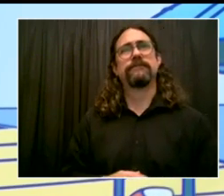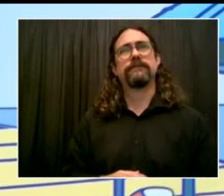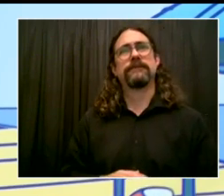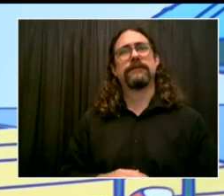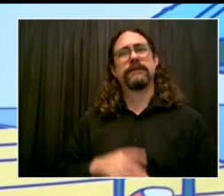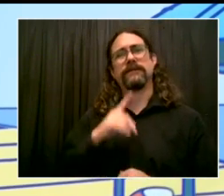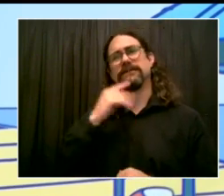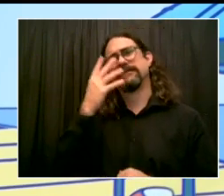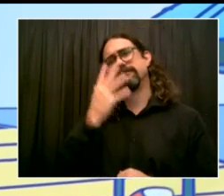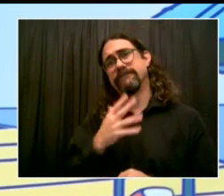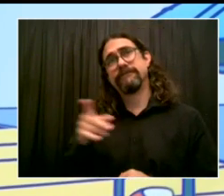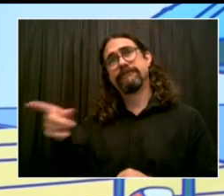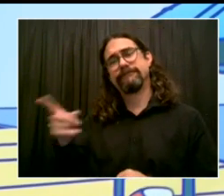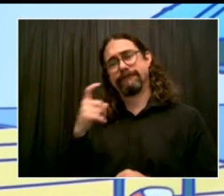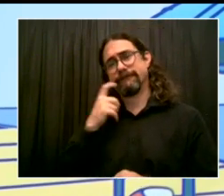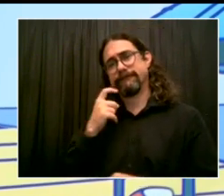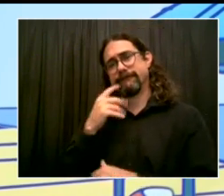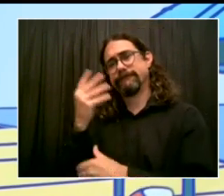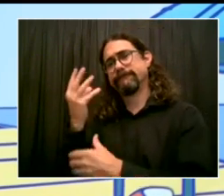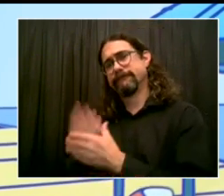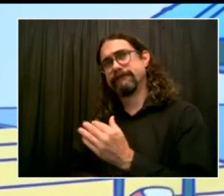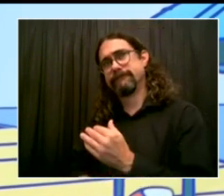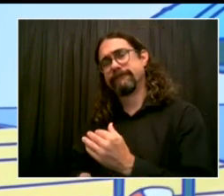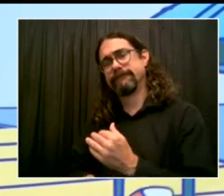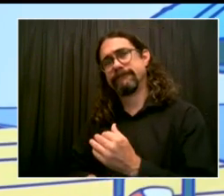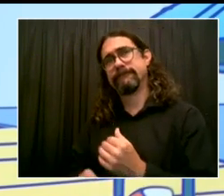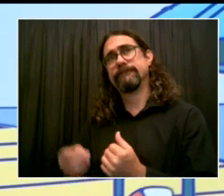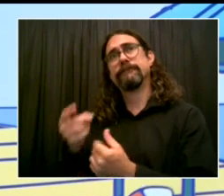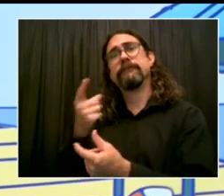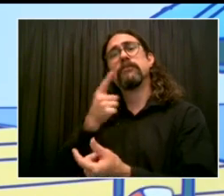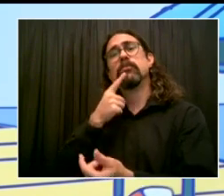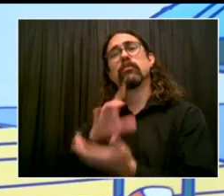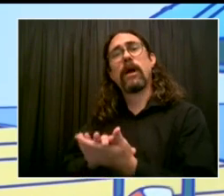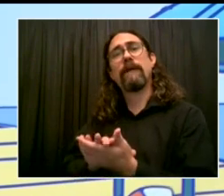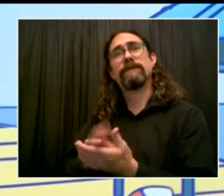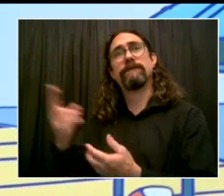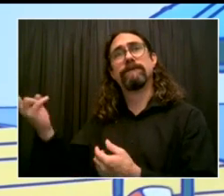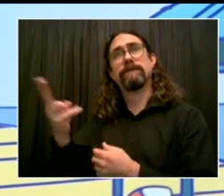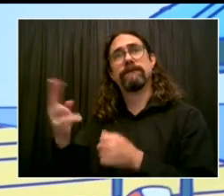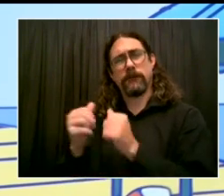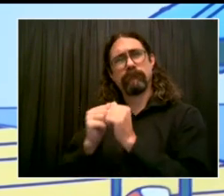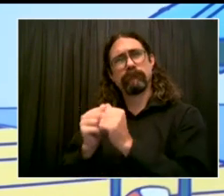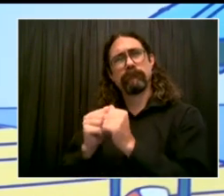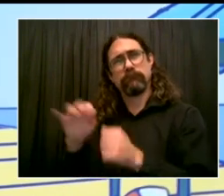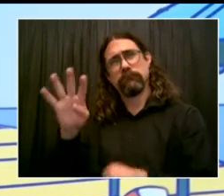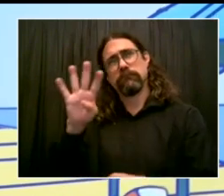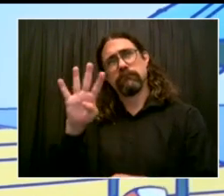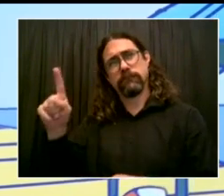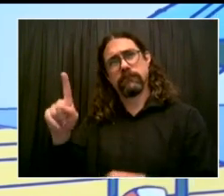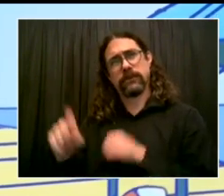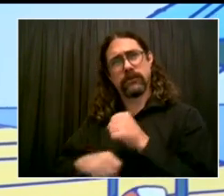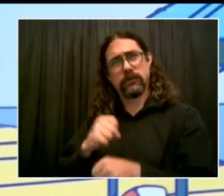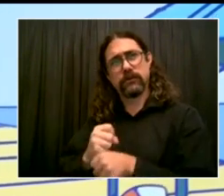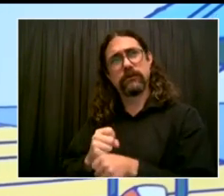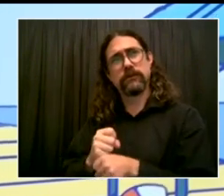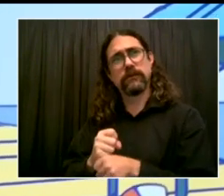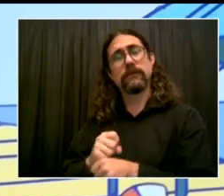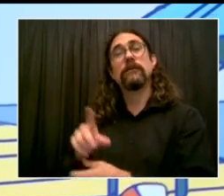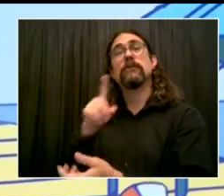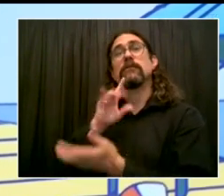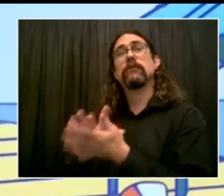about the need to really honor him the right way and enshrine his legacy, his impact on the people of this island.